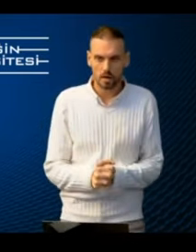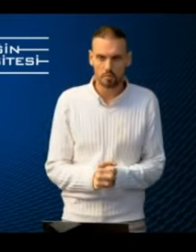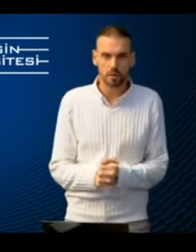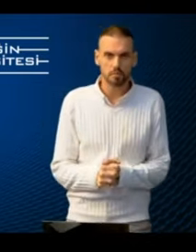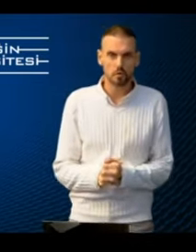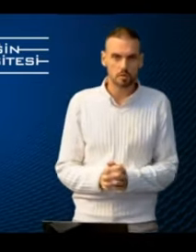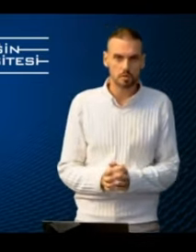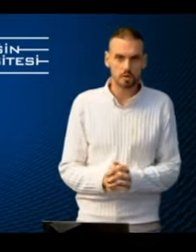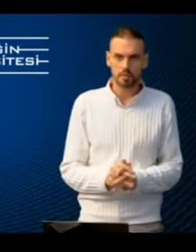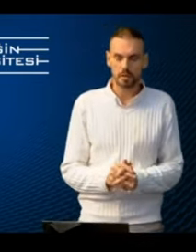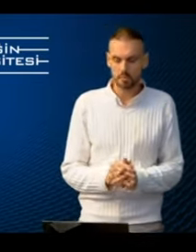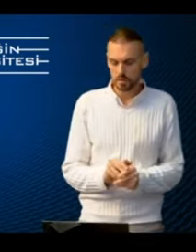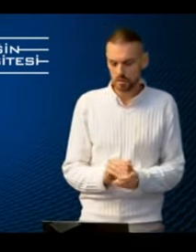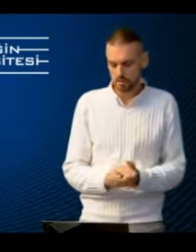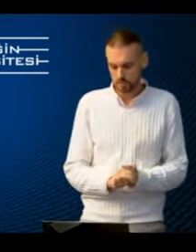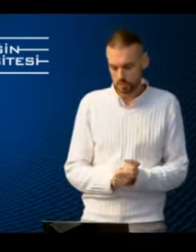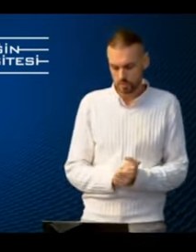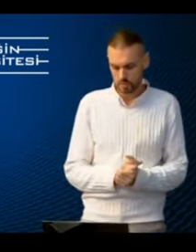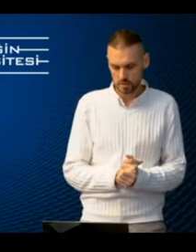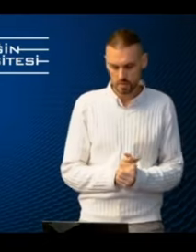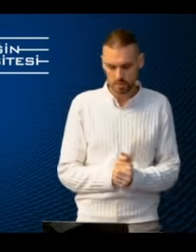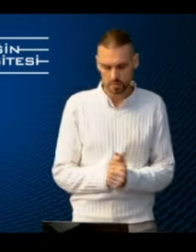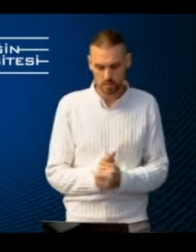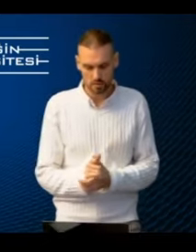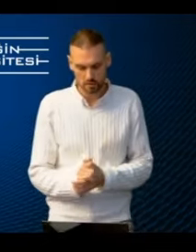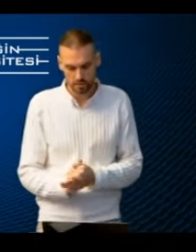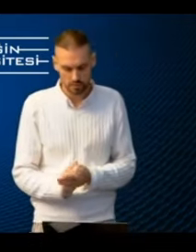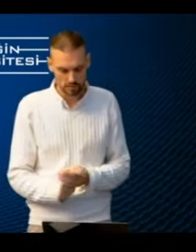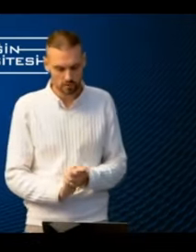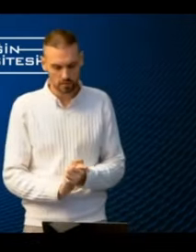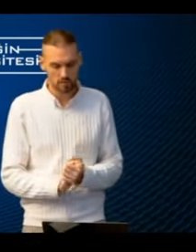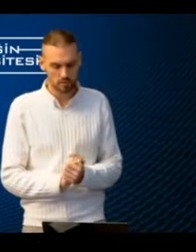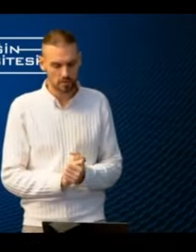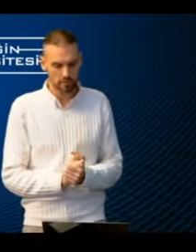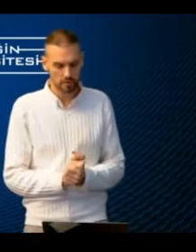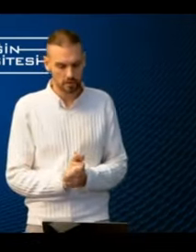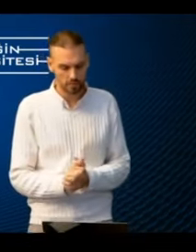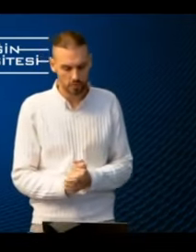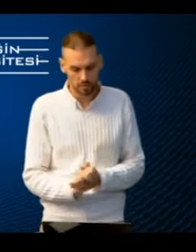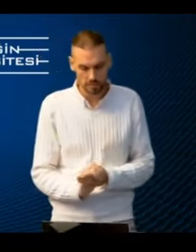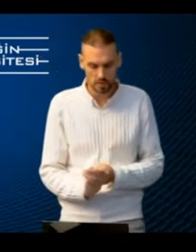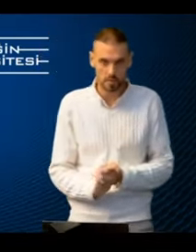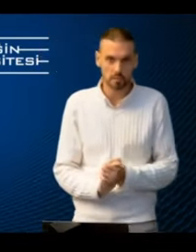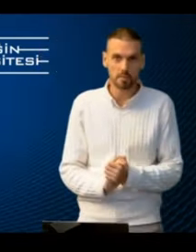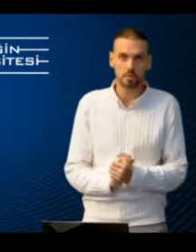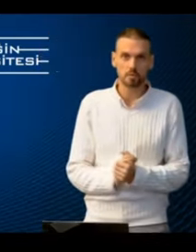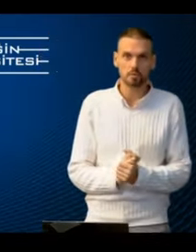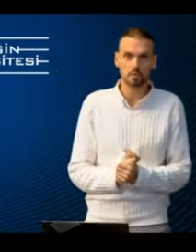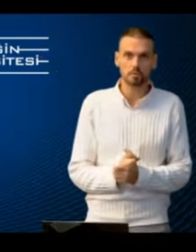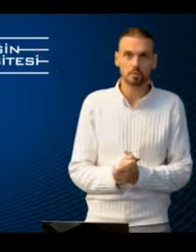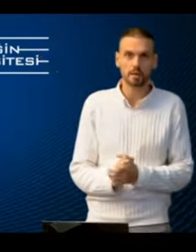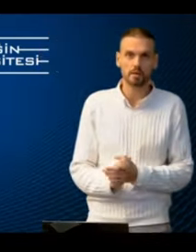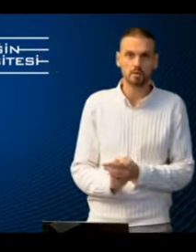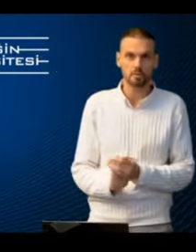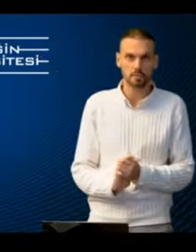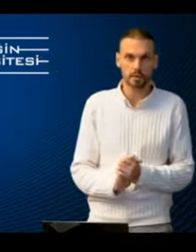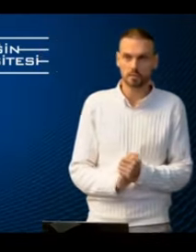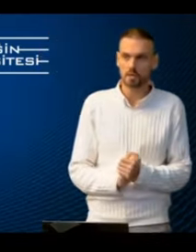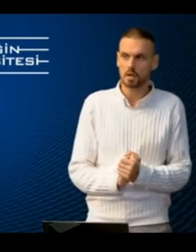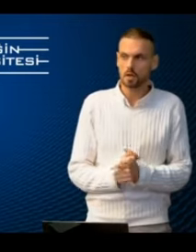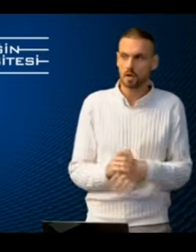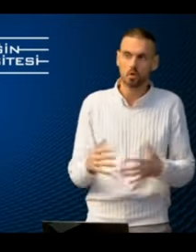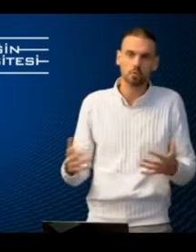uh perhaps costs are becoming less of an issue these days because there's been a lot of cost optimization and maybe also from the branding